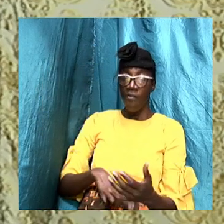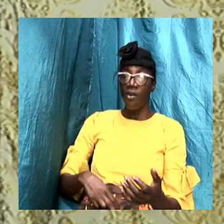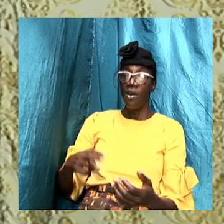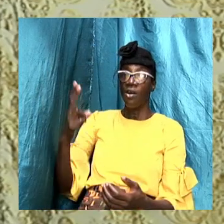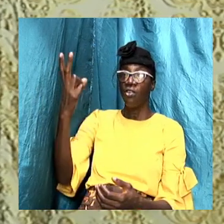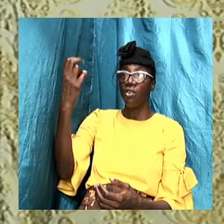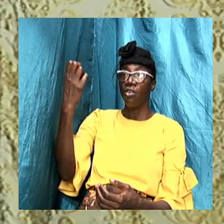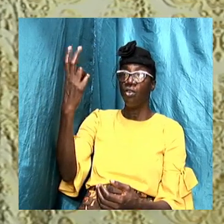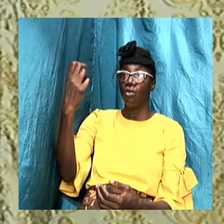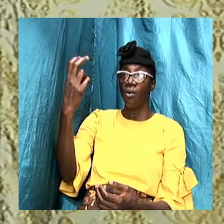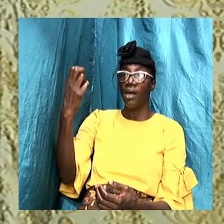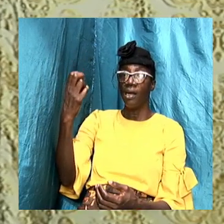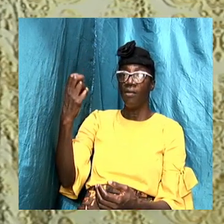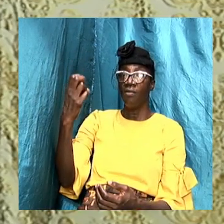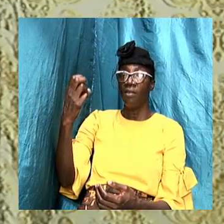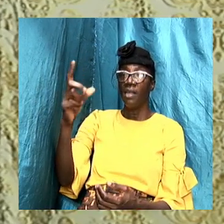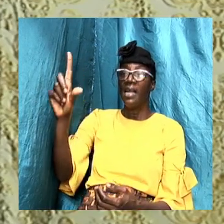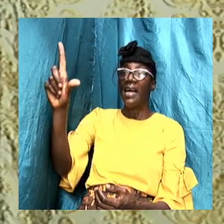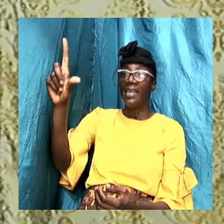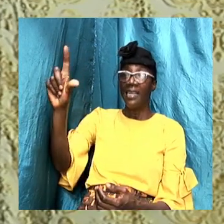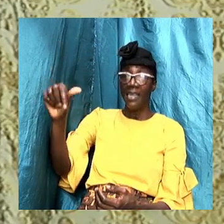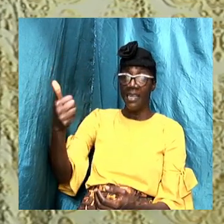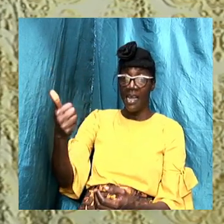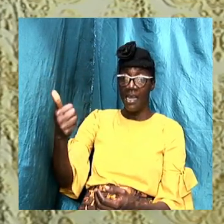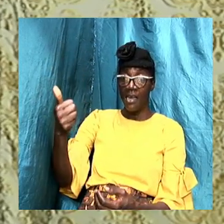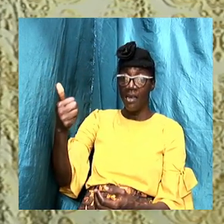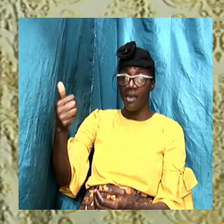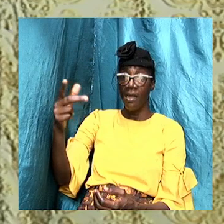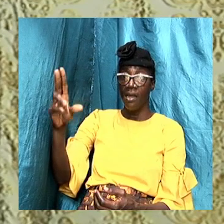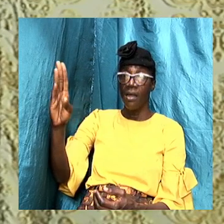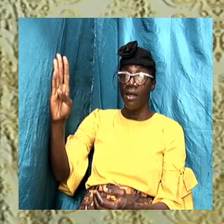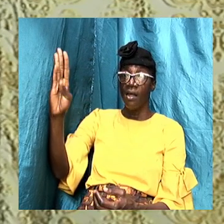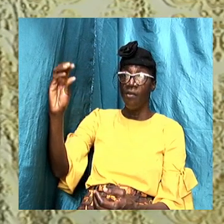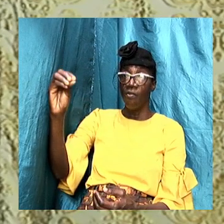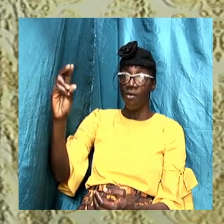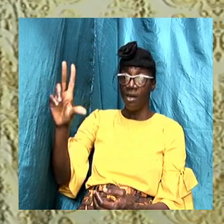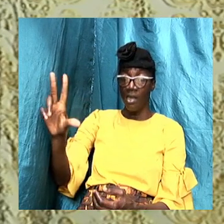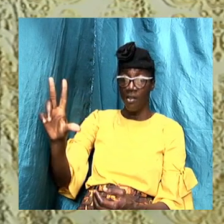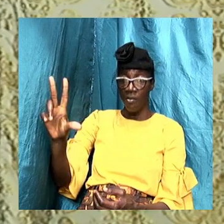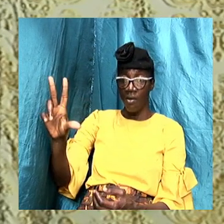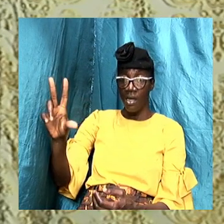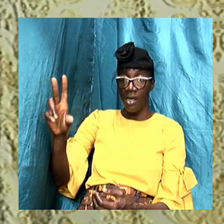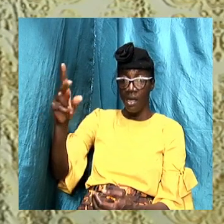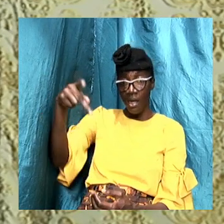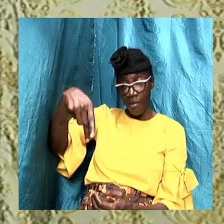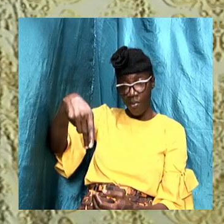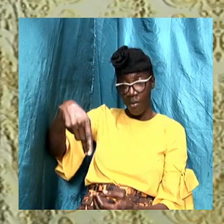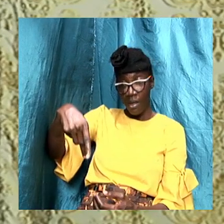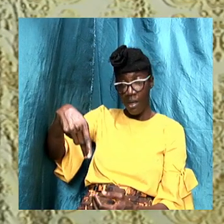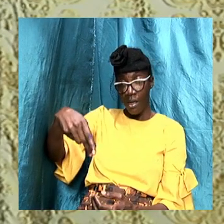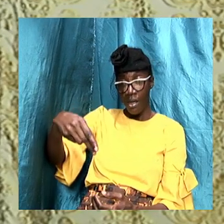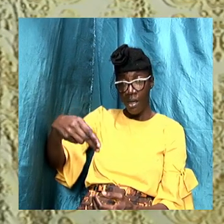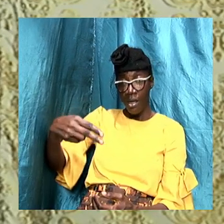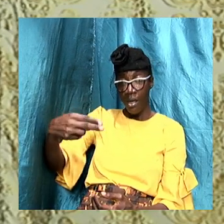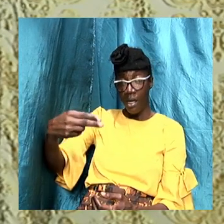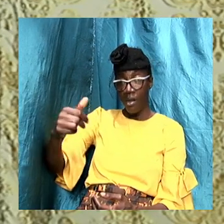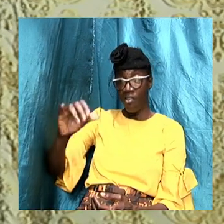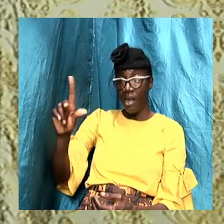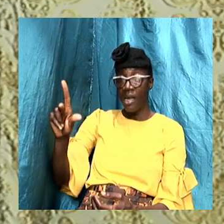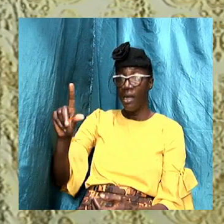you can also look at Acts 10 43 Philippians 2 9 to 11